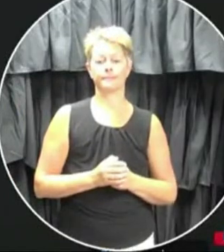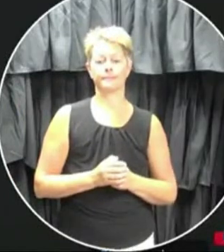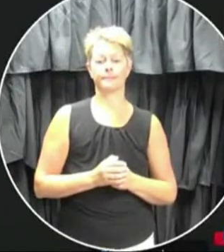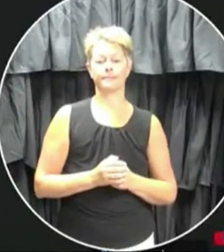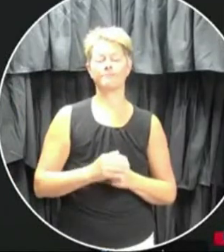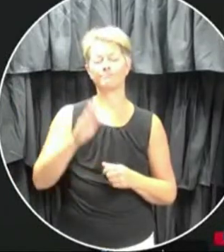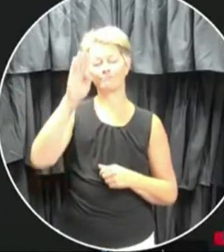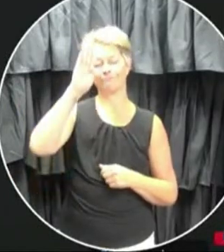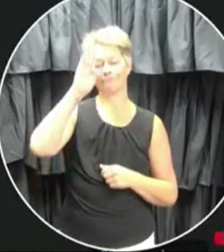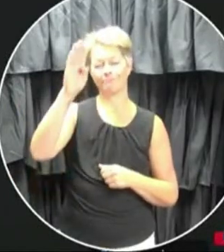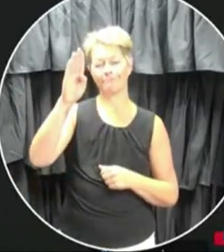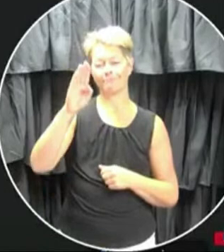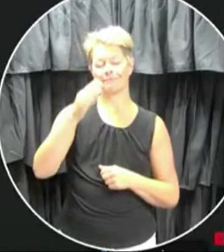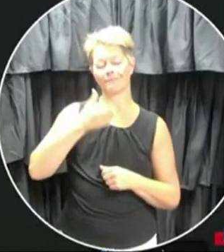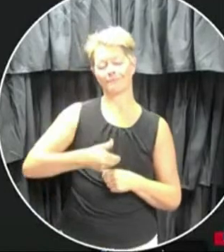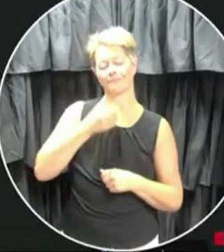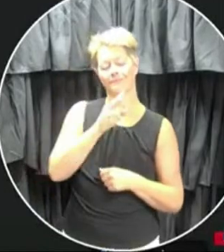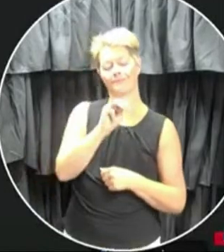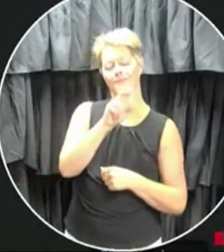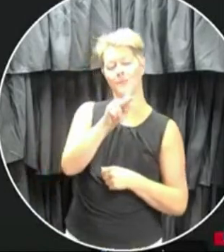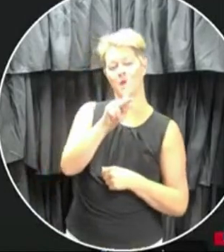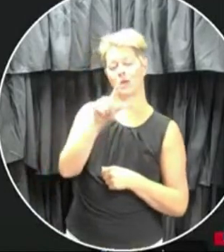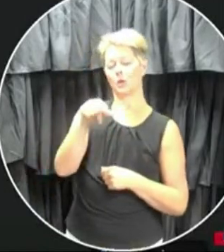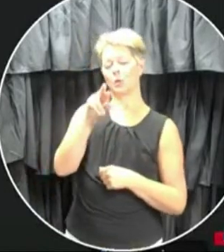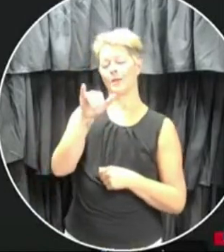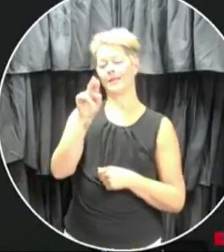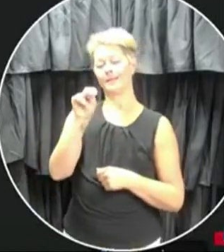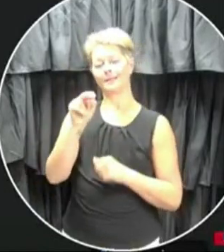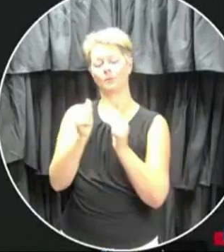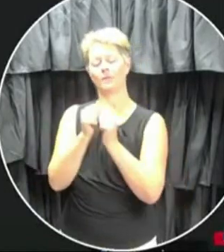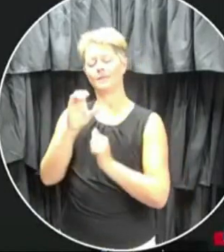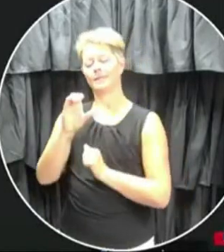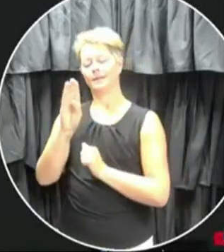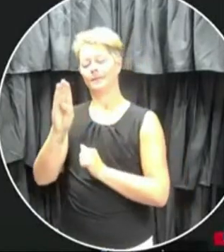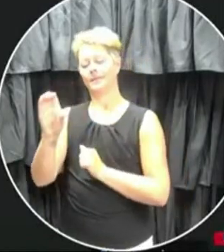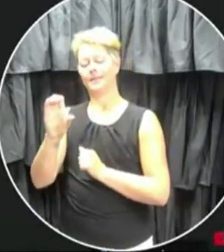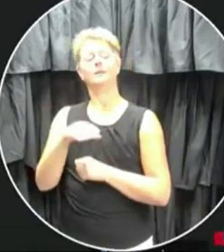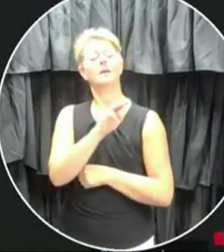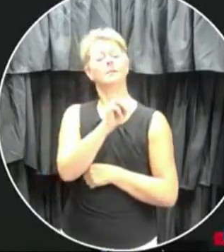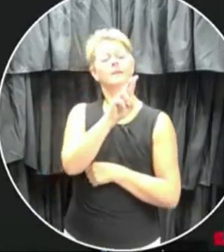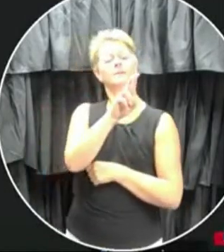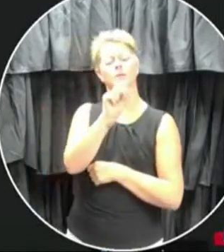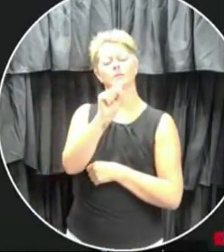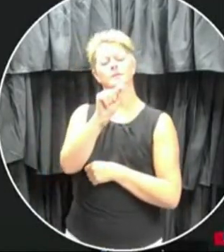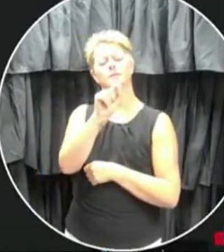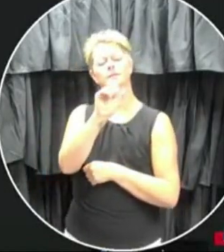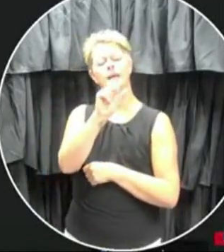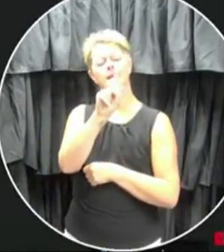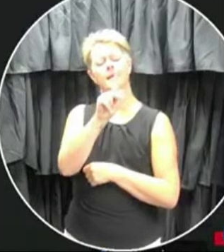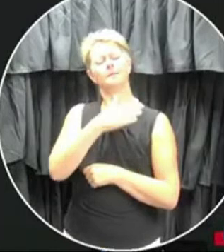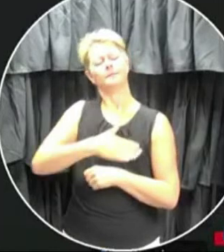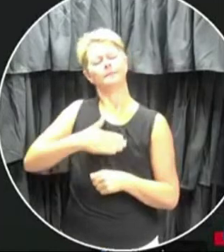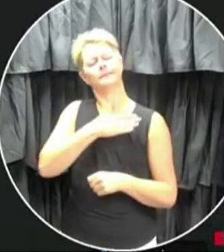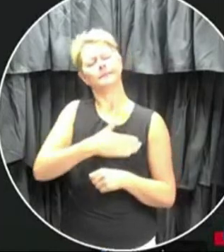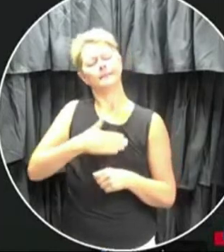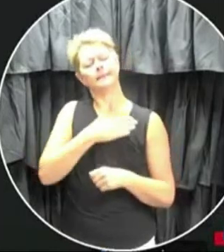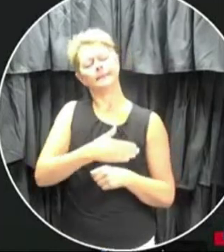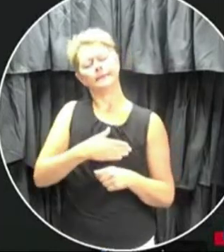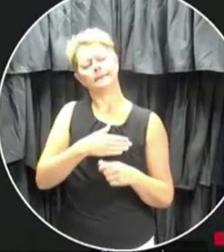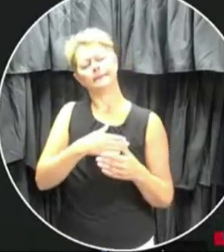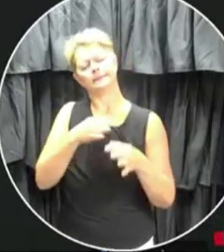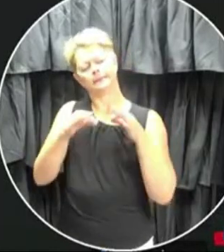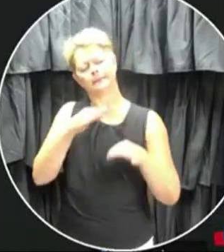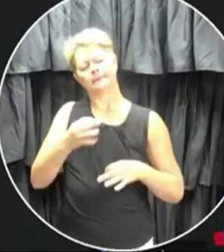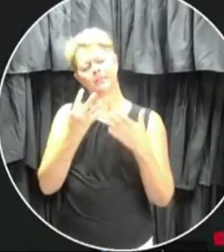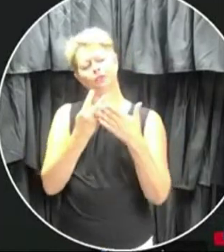Hello. Yes, thank you. Mark Quinn with CBC here. I wondered, Mr. Stack, if you could go through the screening that will be done, if I understood